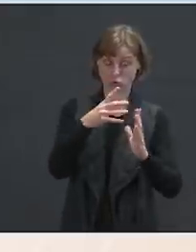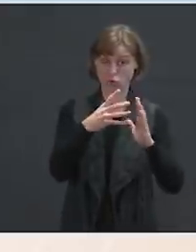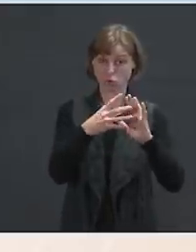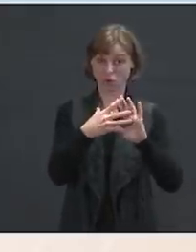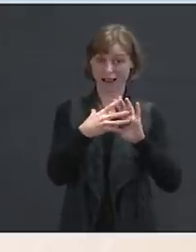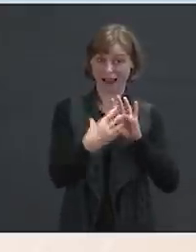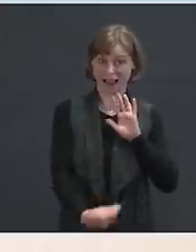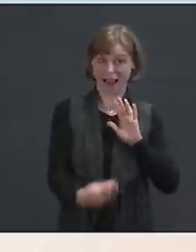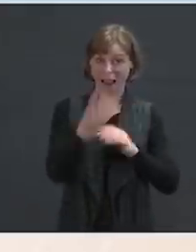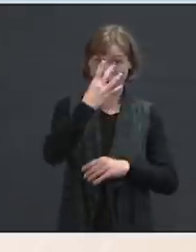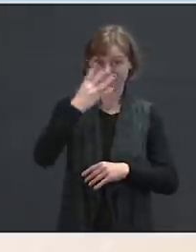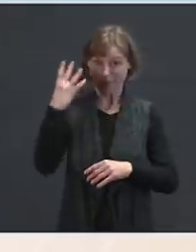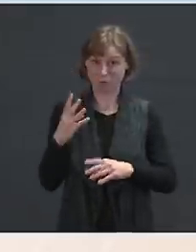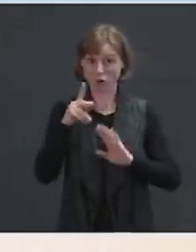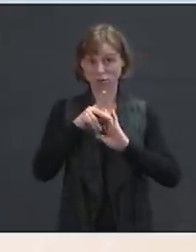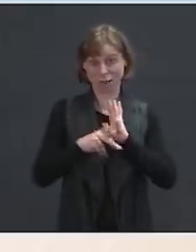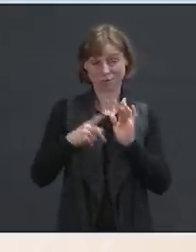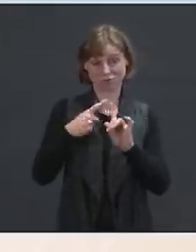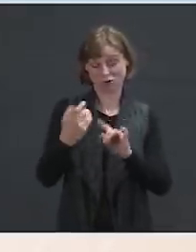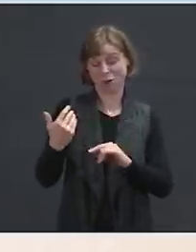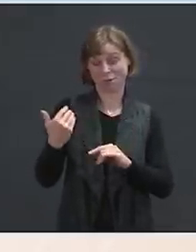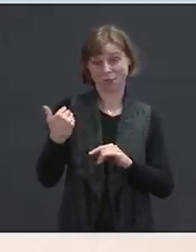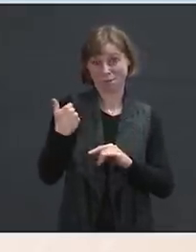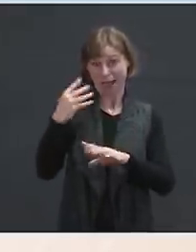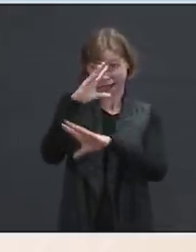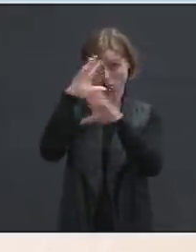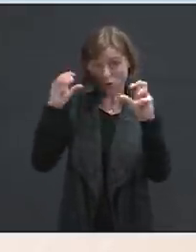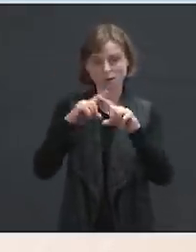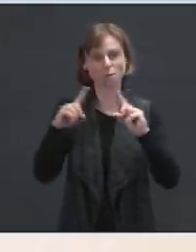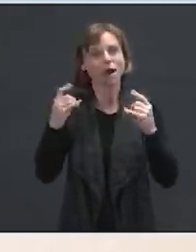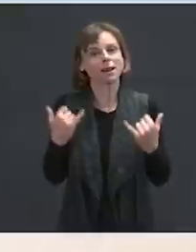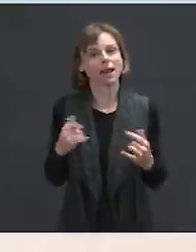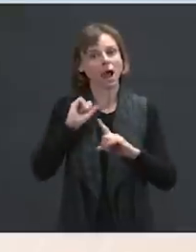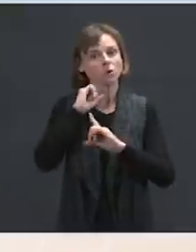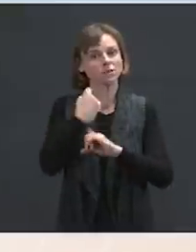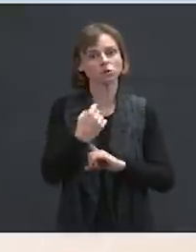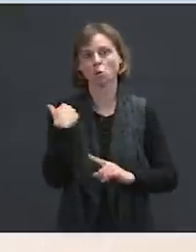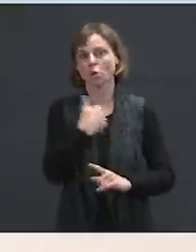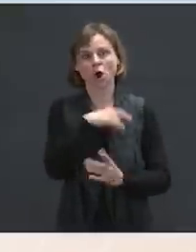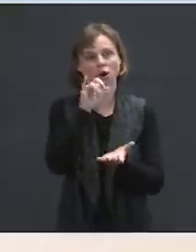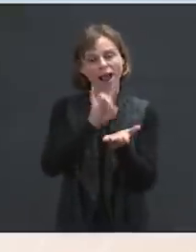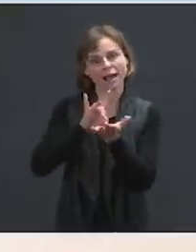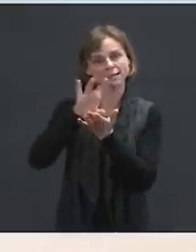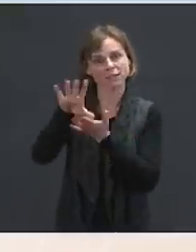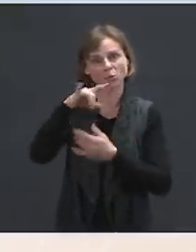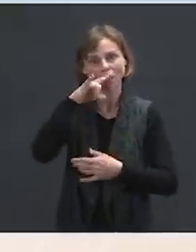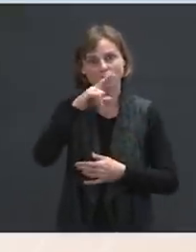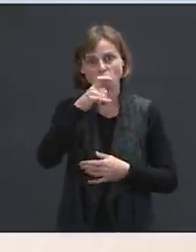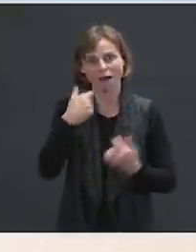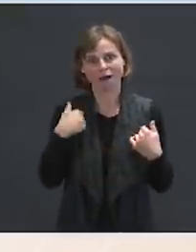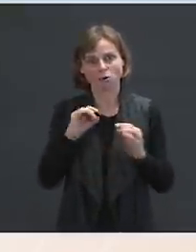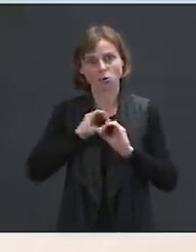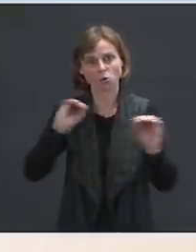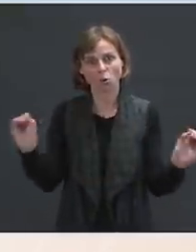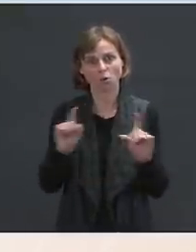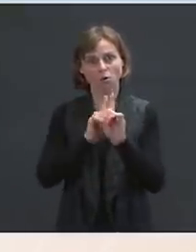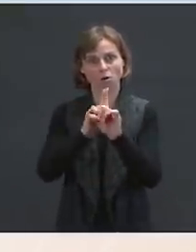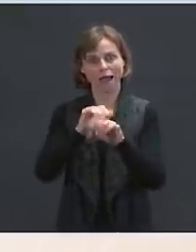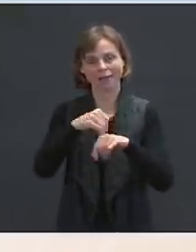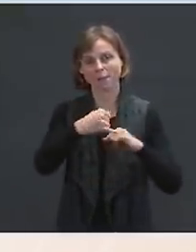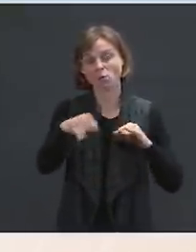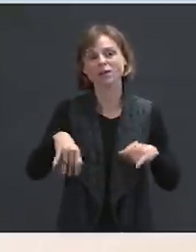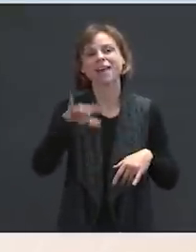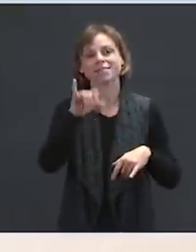the past administration. But we are in a circumstance where we are not going to expel unaccompanied minors at the border. That would be inhumane.